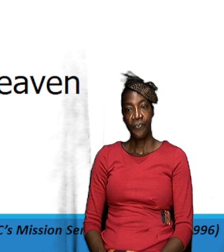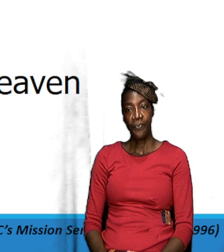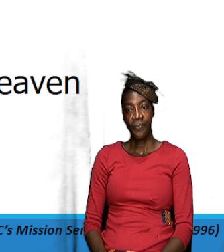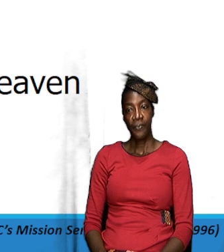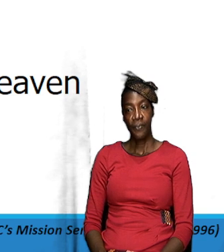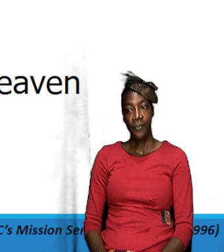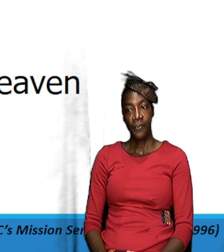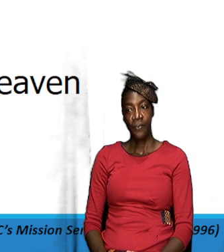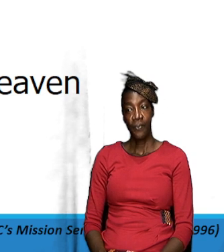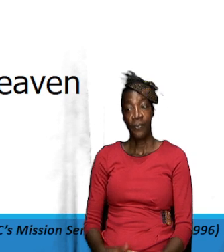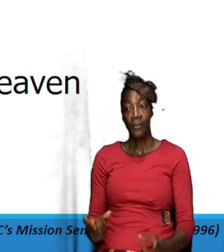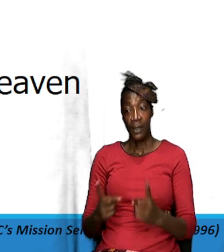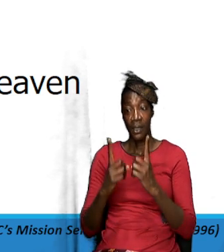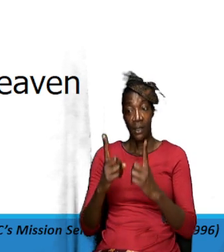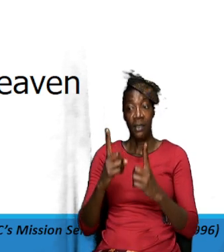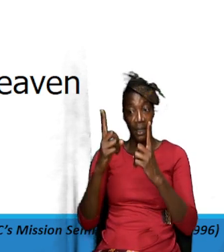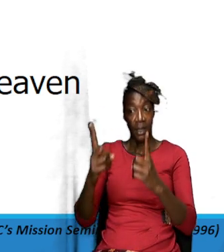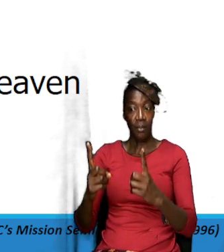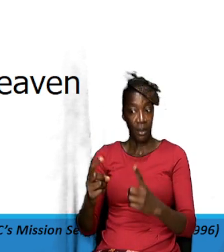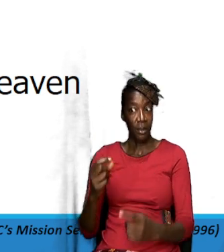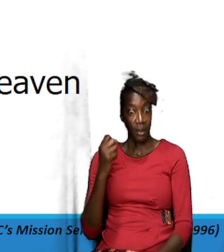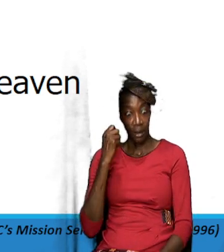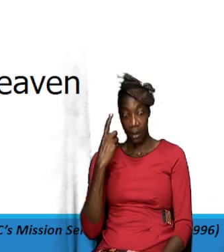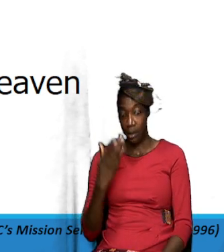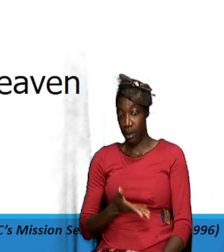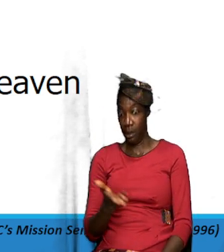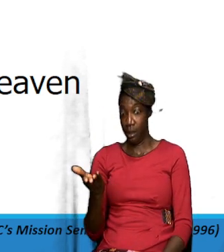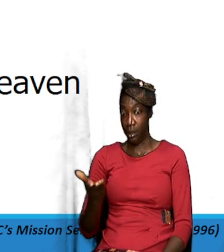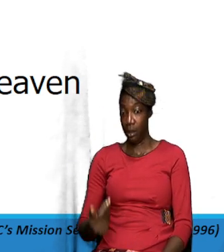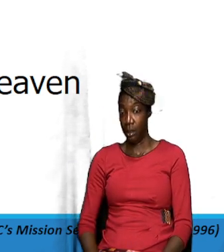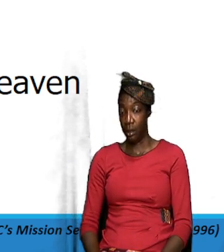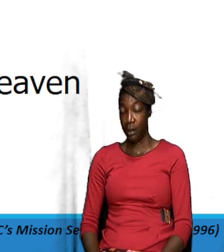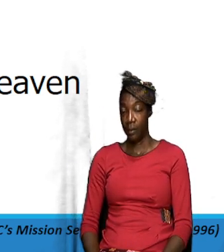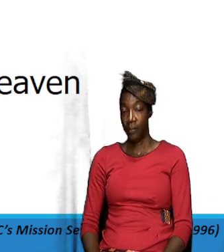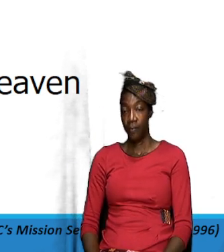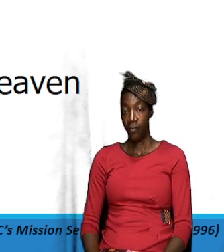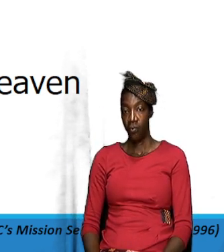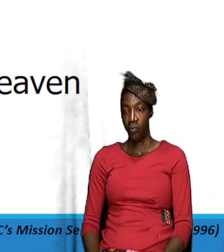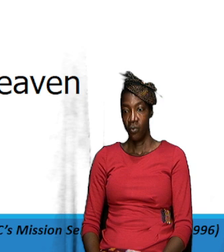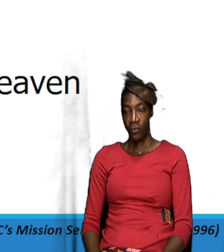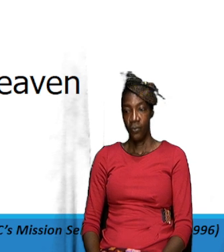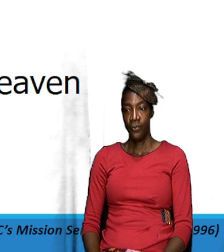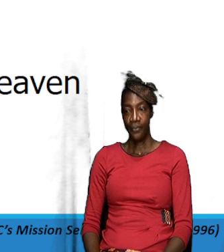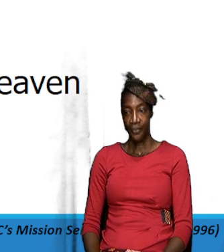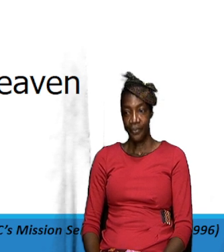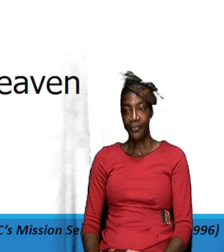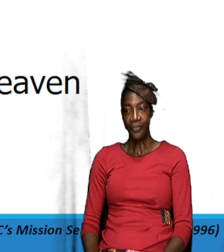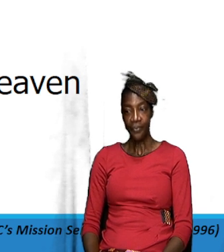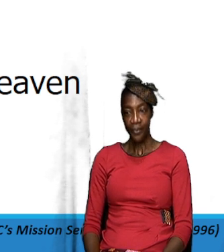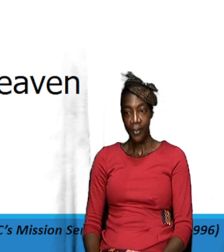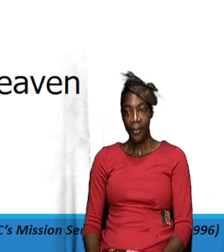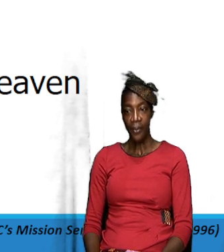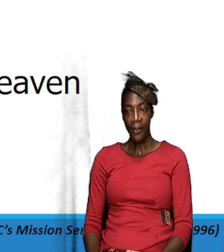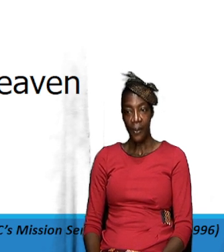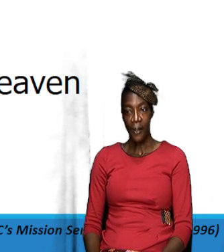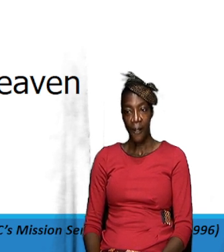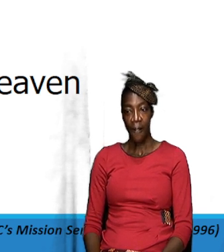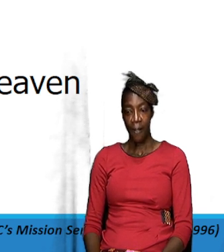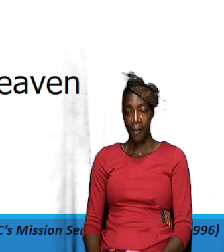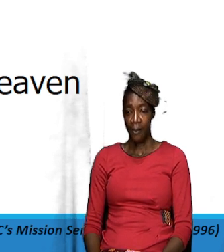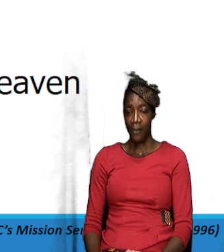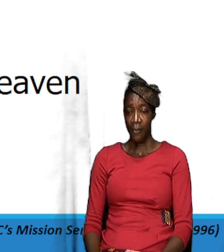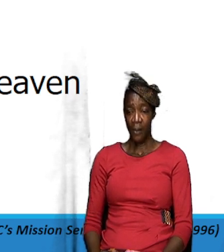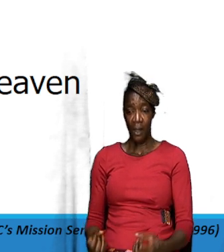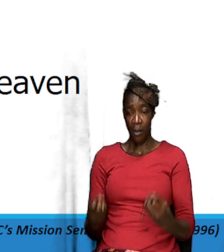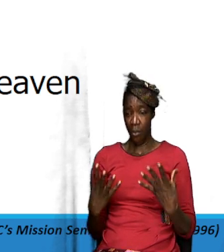his disciples would have noticed this you know they would have noticed that he would have spent